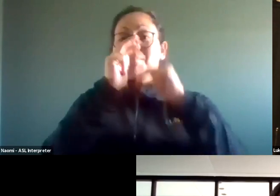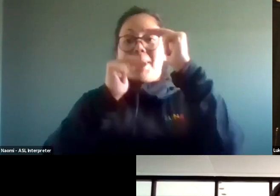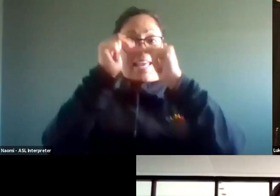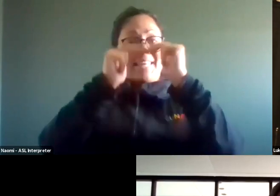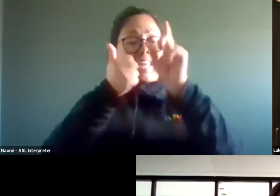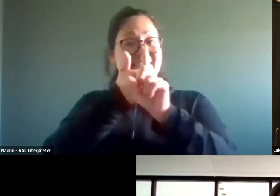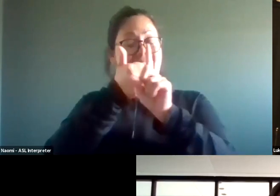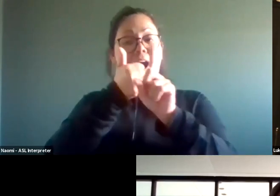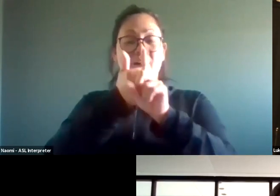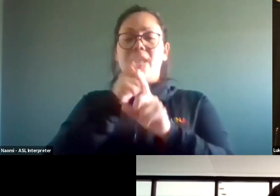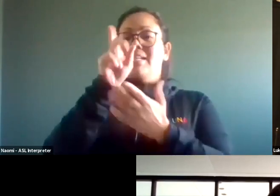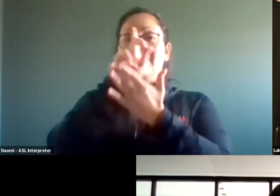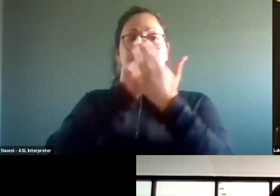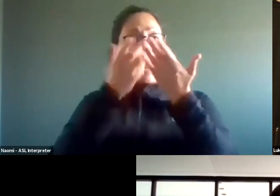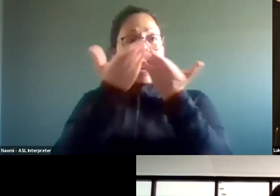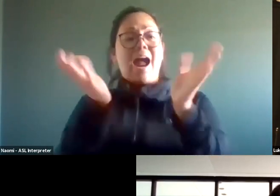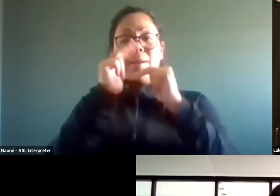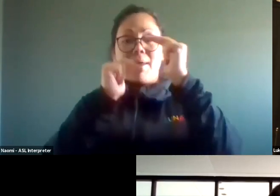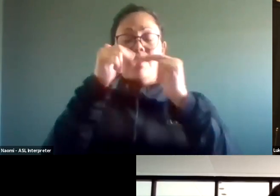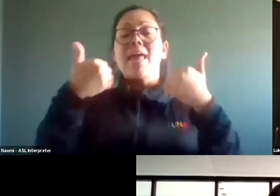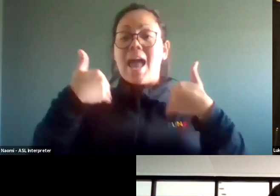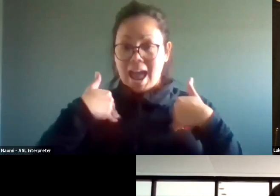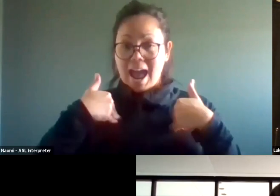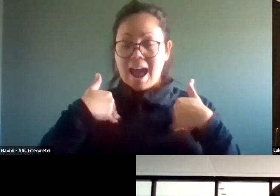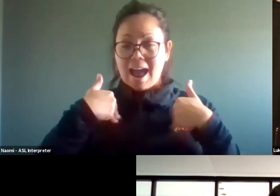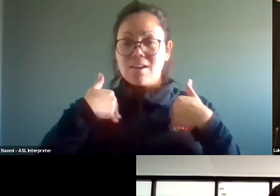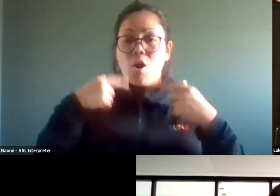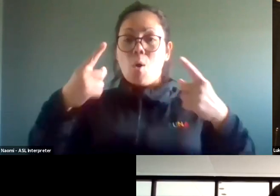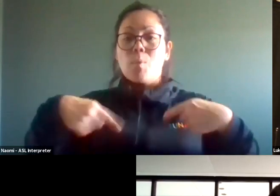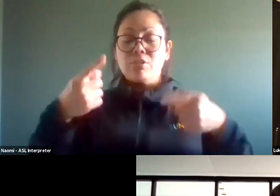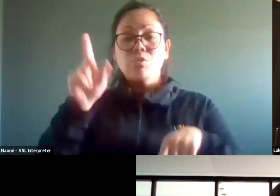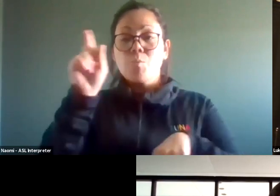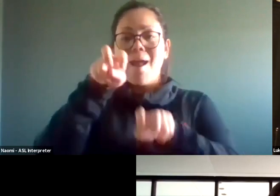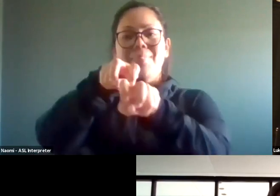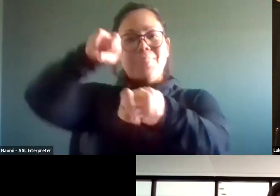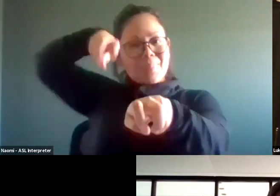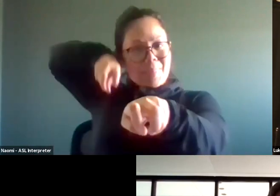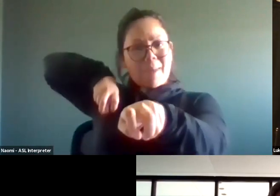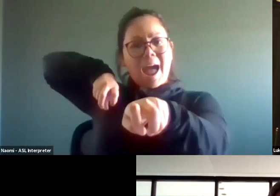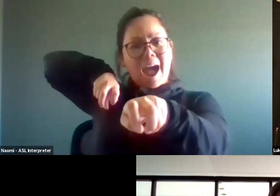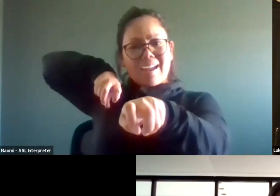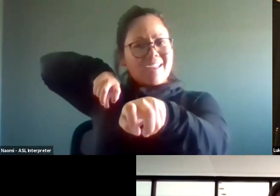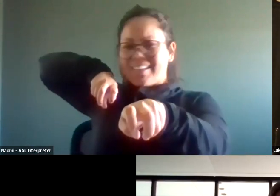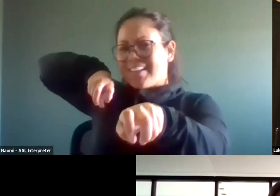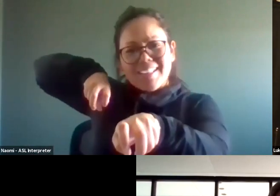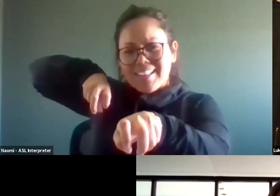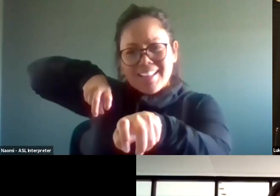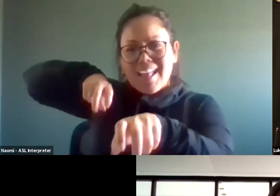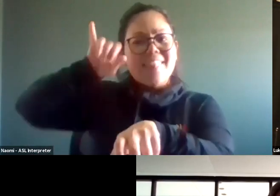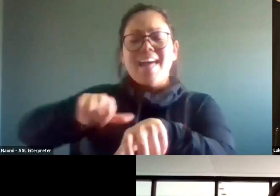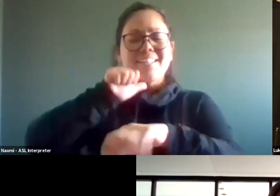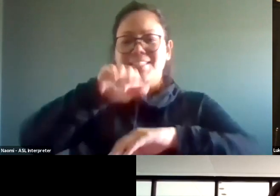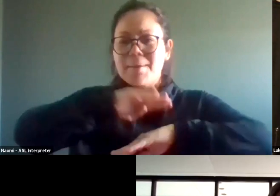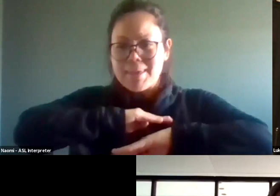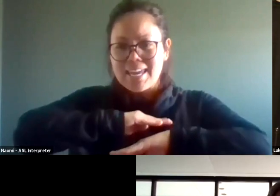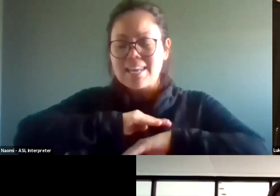when they designed this space, they gave us a space for wheelchairs that were in the back of the auditorium. Um, that does not meet code anymore. We don't have